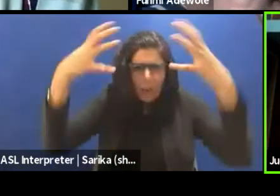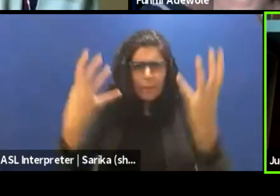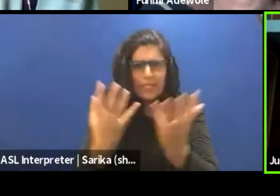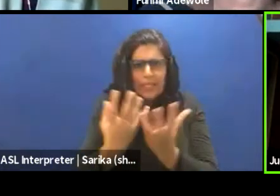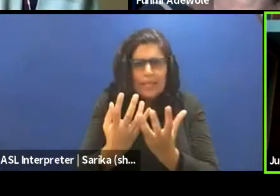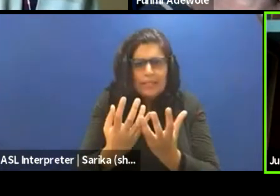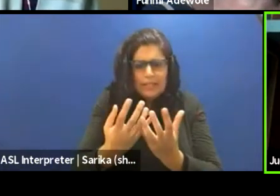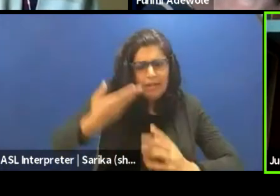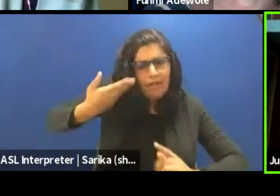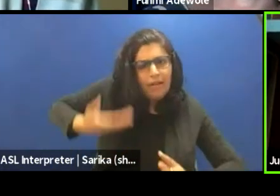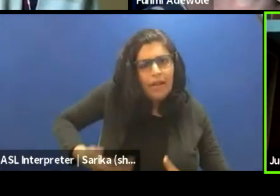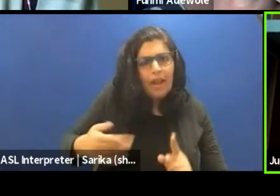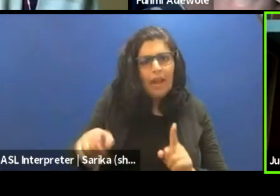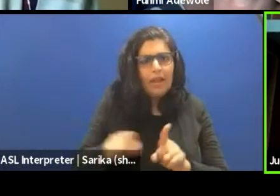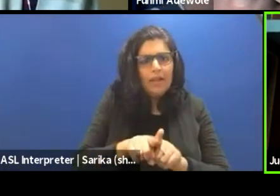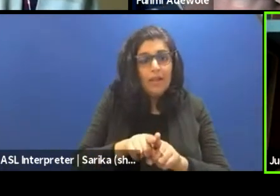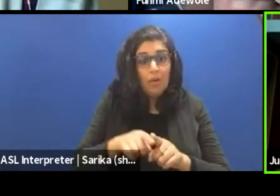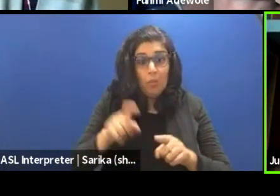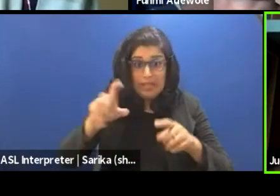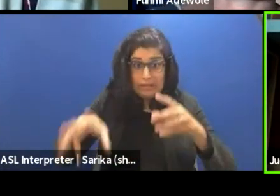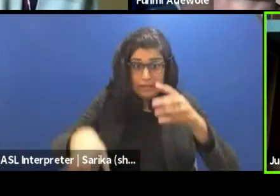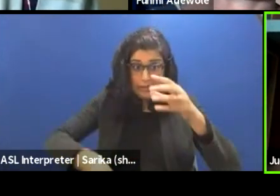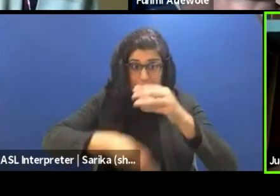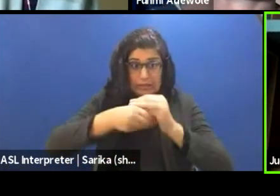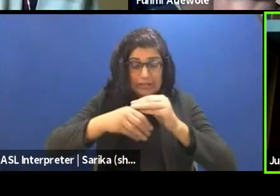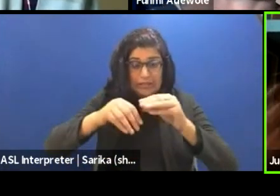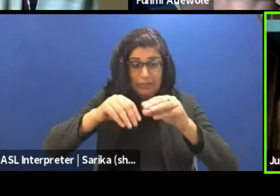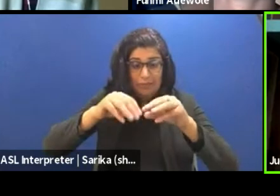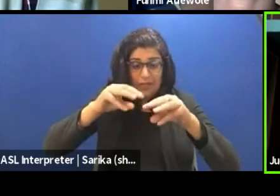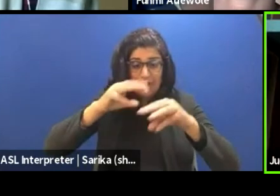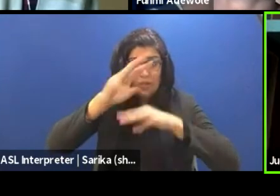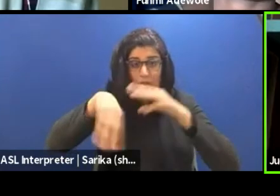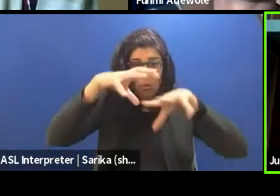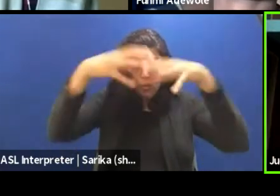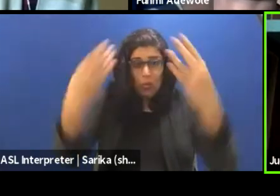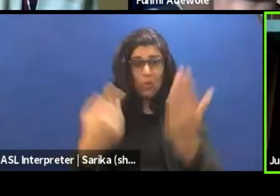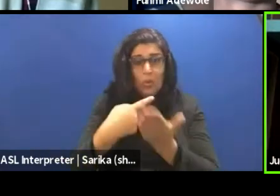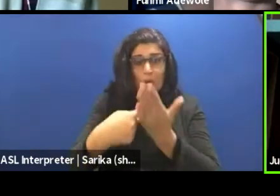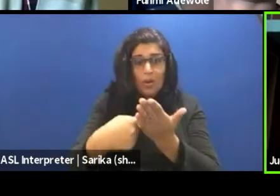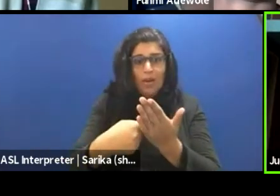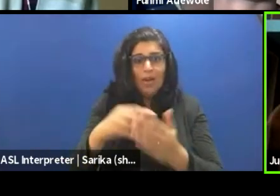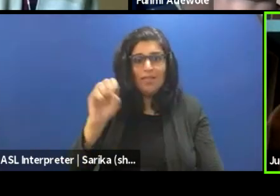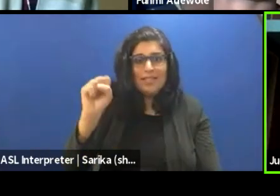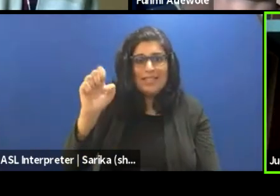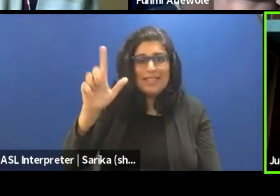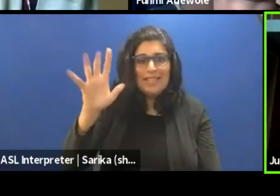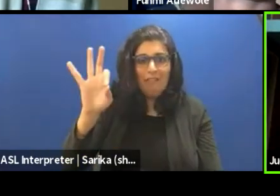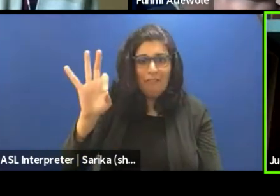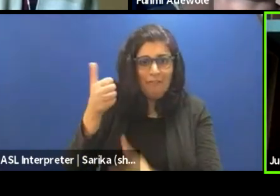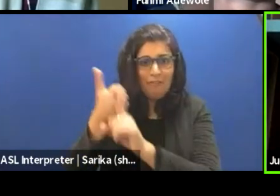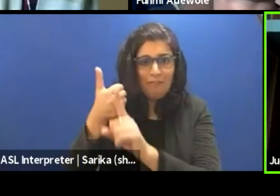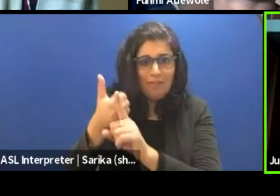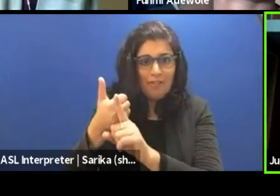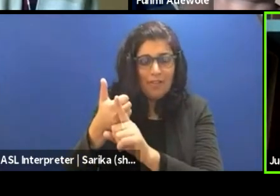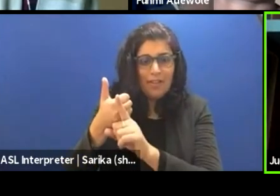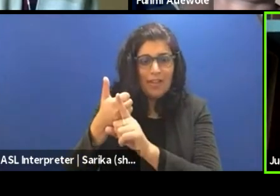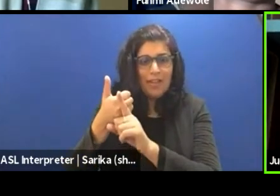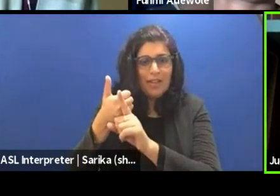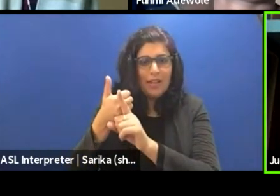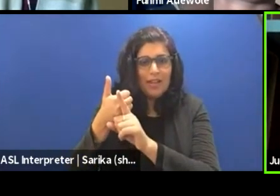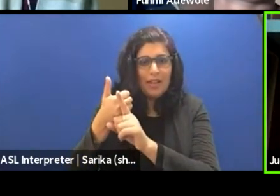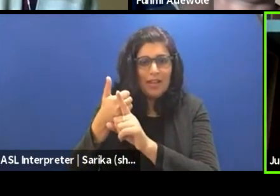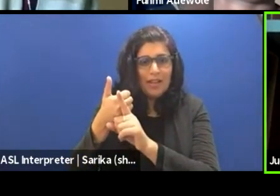Do we have anything to add into the global discourse of self that itself is